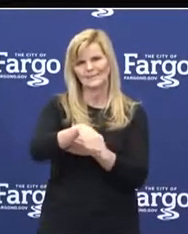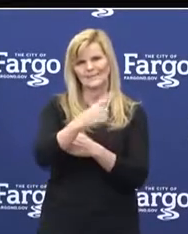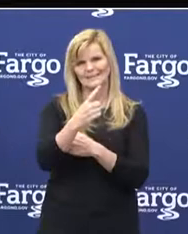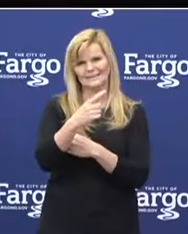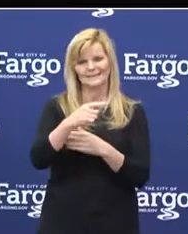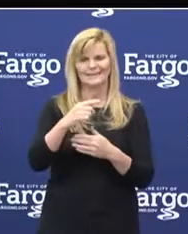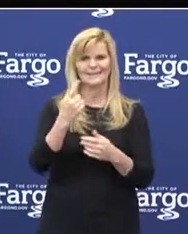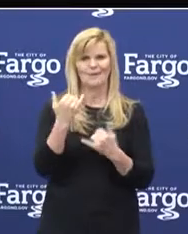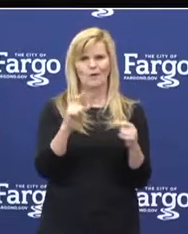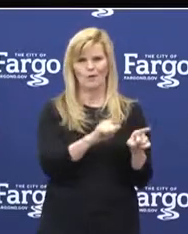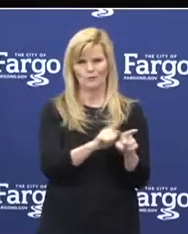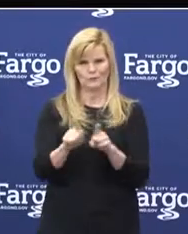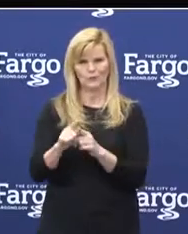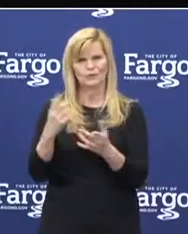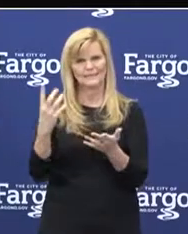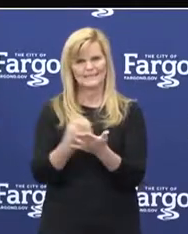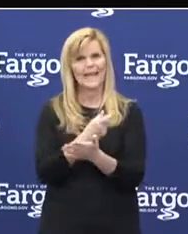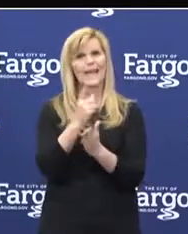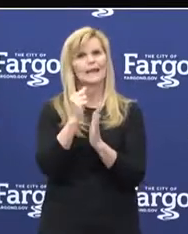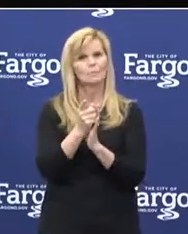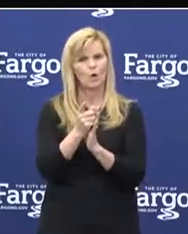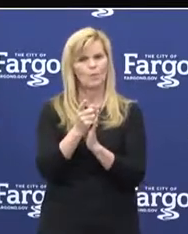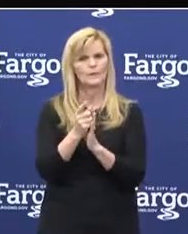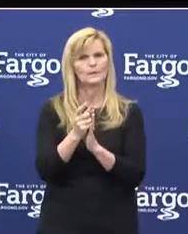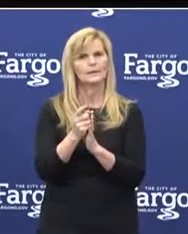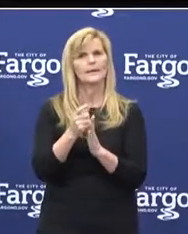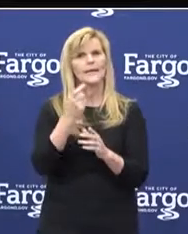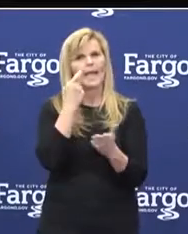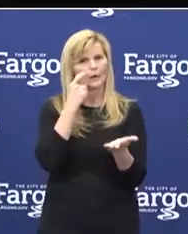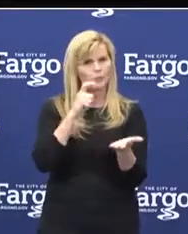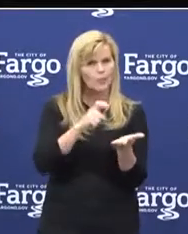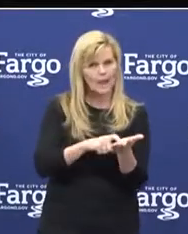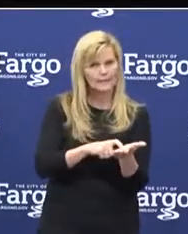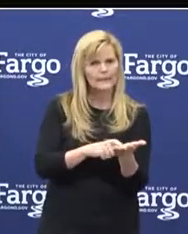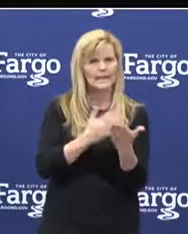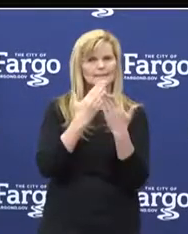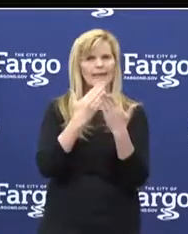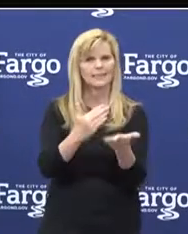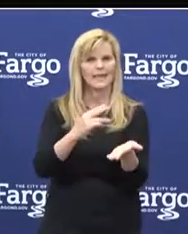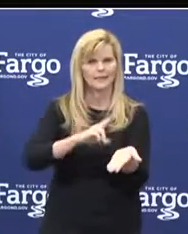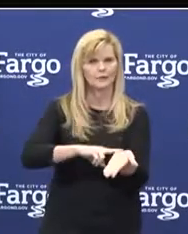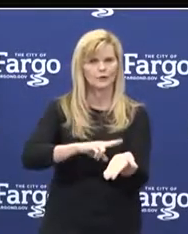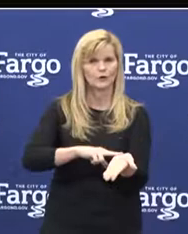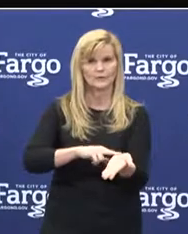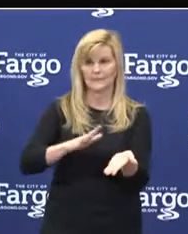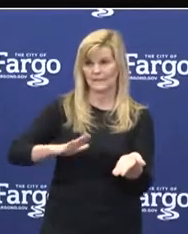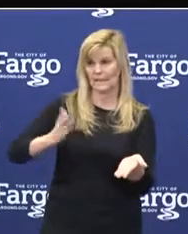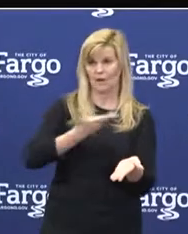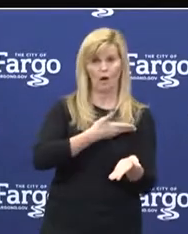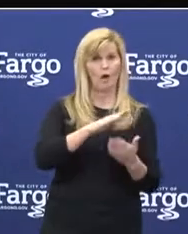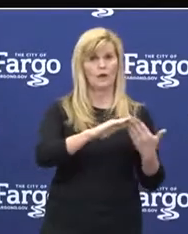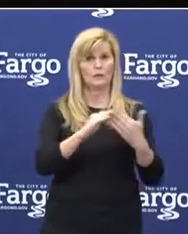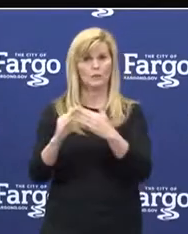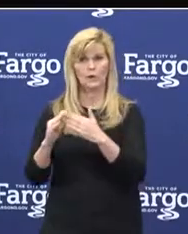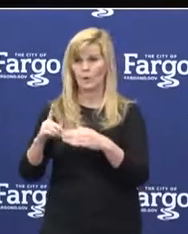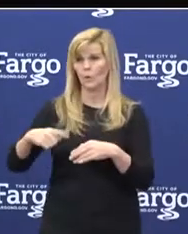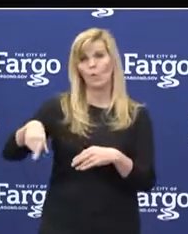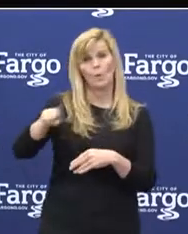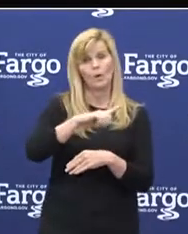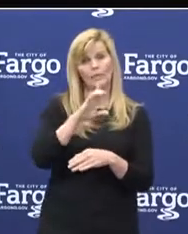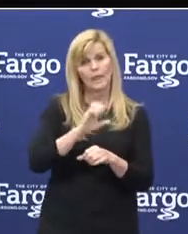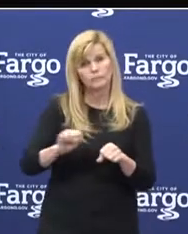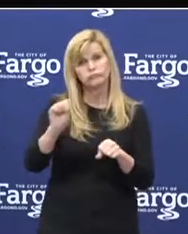I would ask that we all take a moment today to recognize and thank the nurses in our communities for all that they do every day,